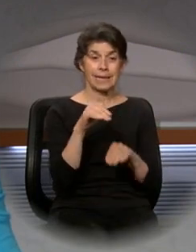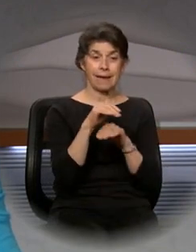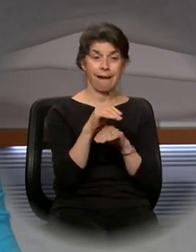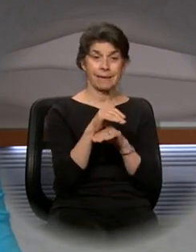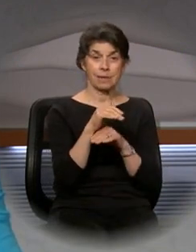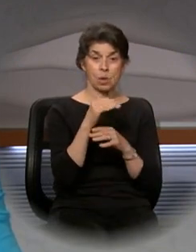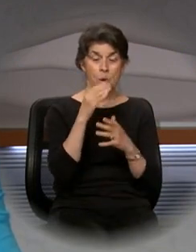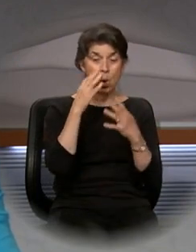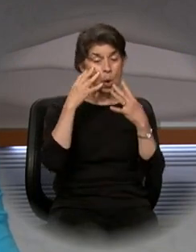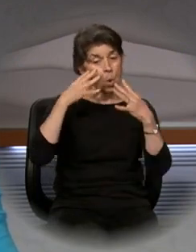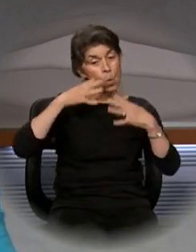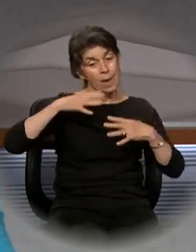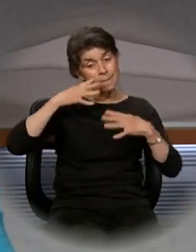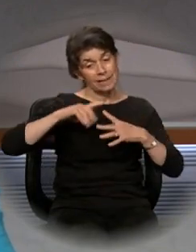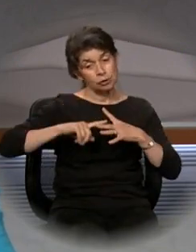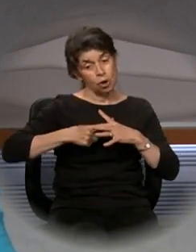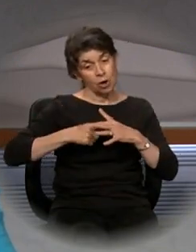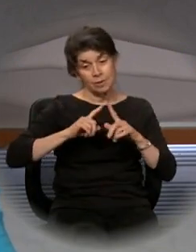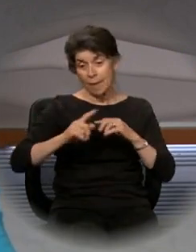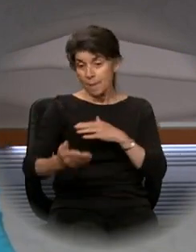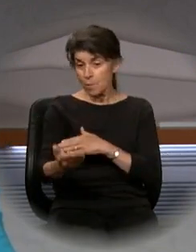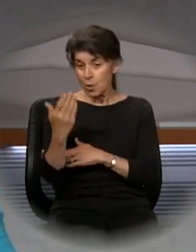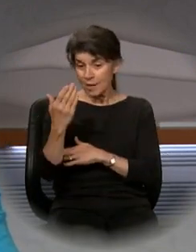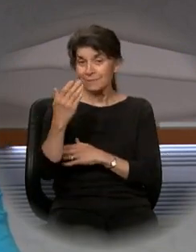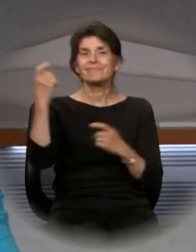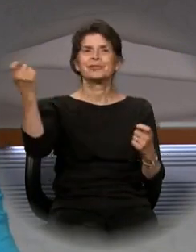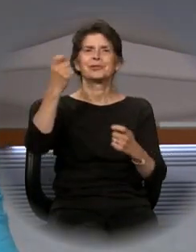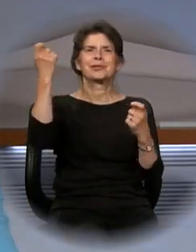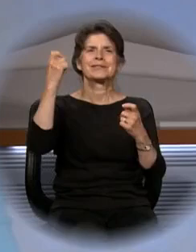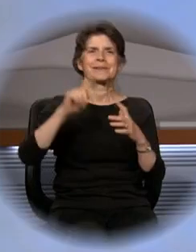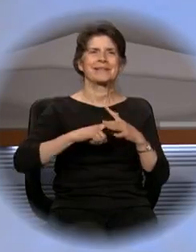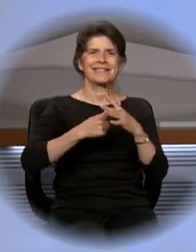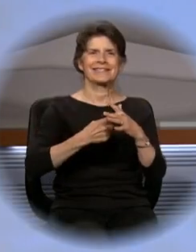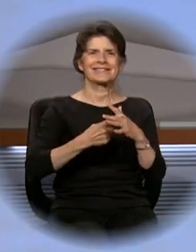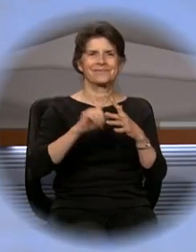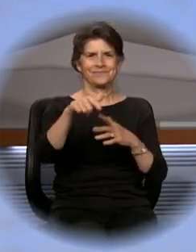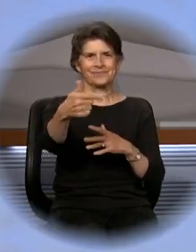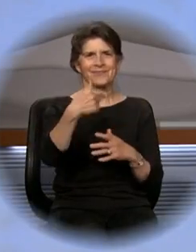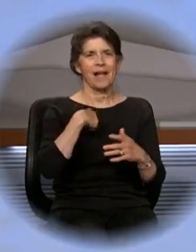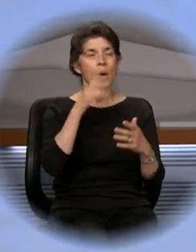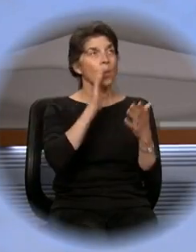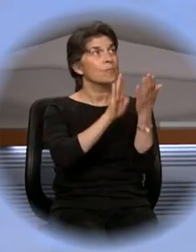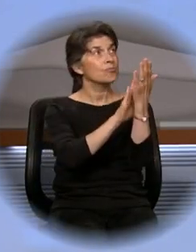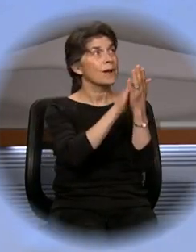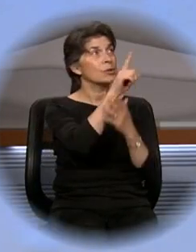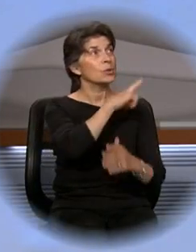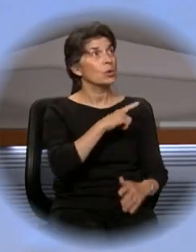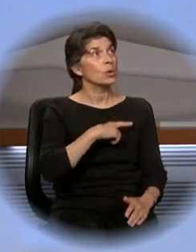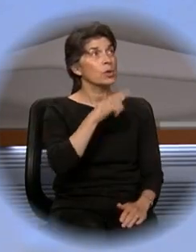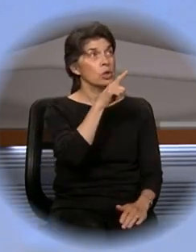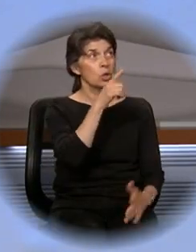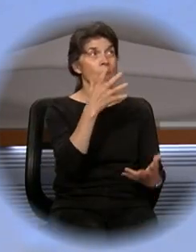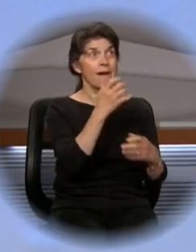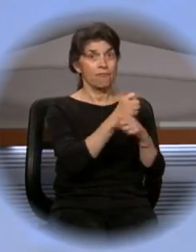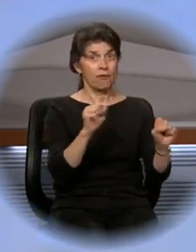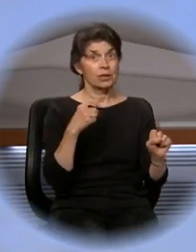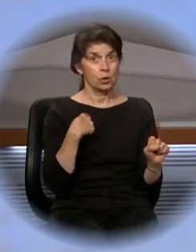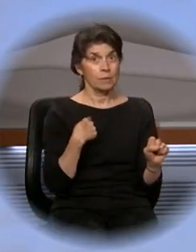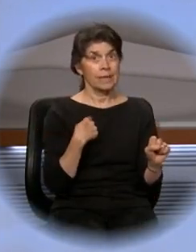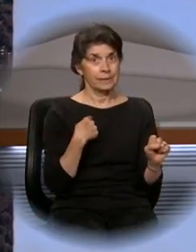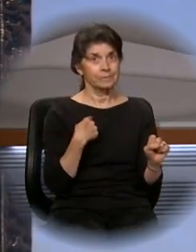in, but with the dawn rejoicing. I will praise you, Lord, for you have rescued me.